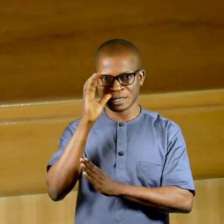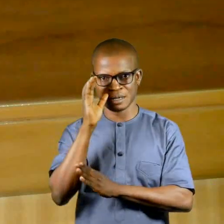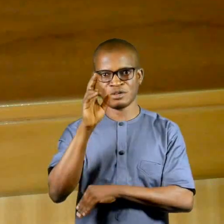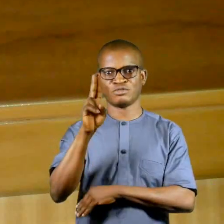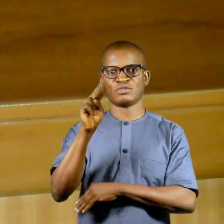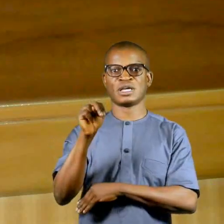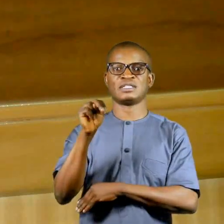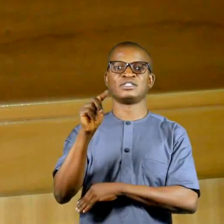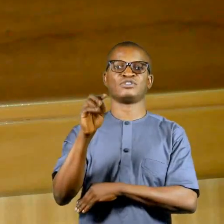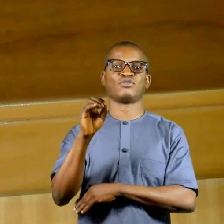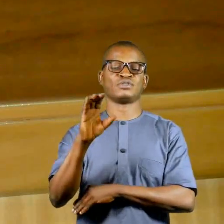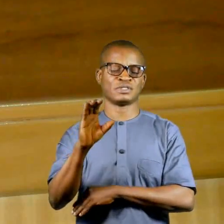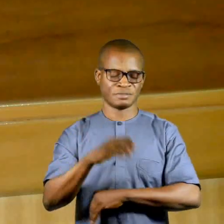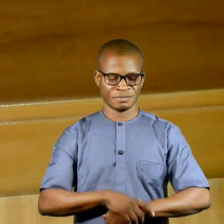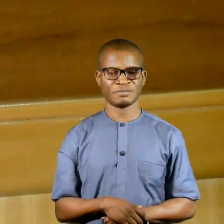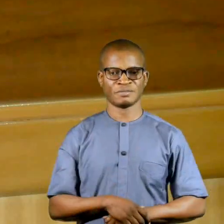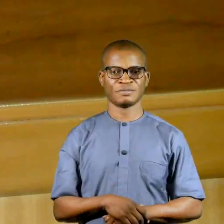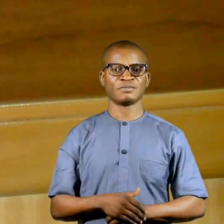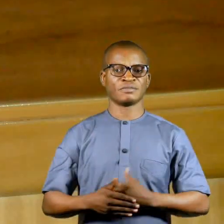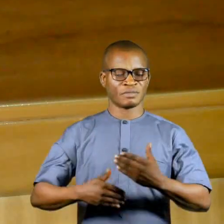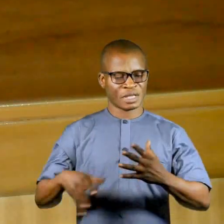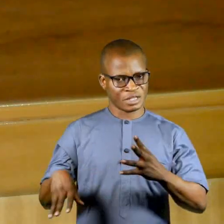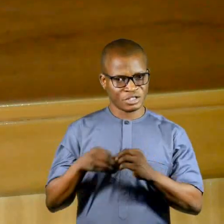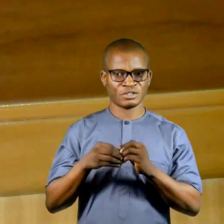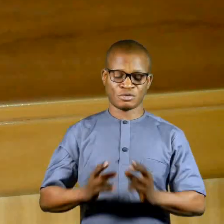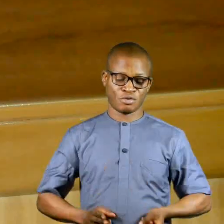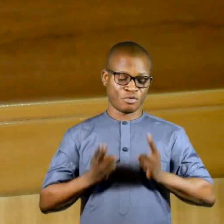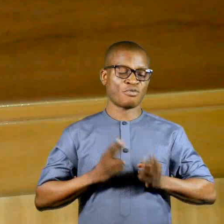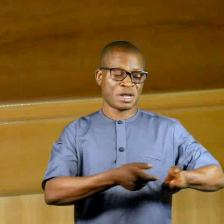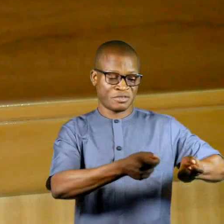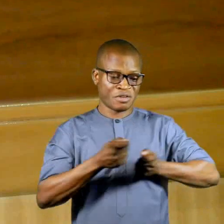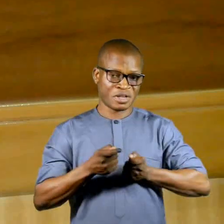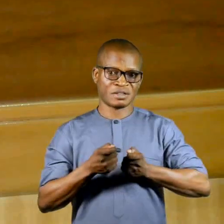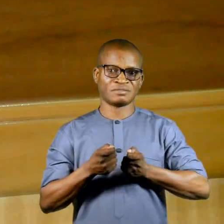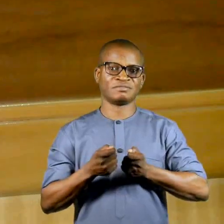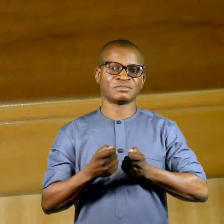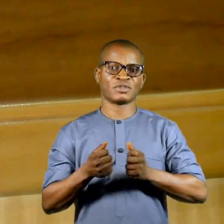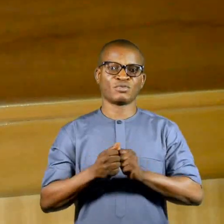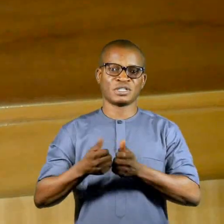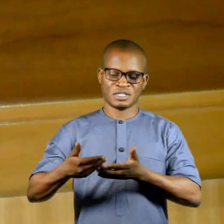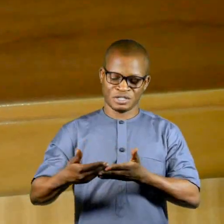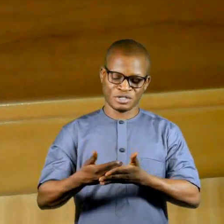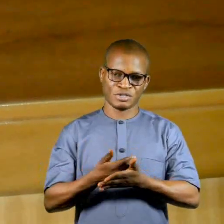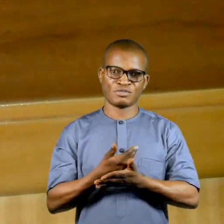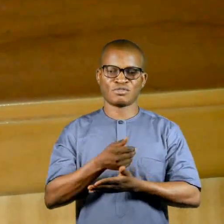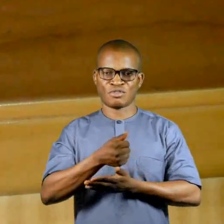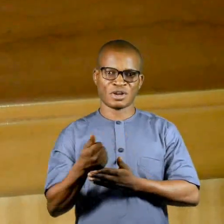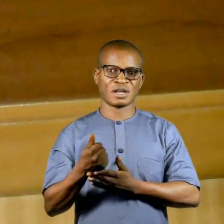UNTOC. Conversely, human trafficking and the accompanying crimes and offenses